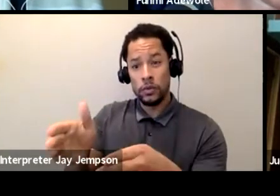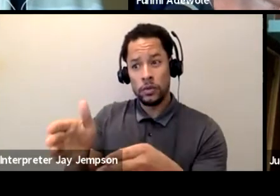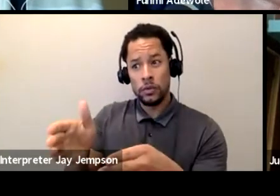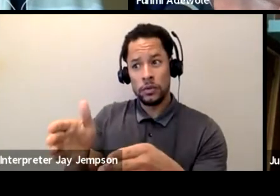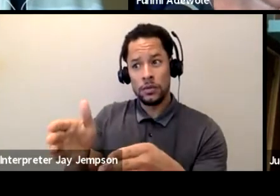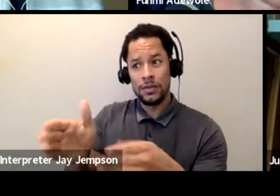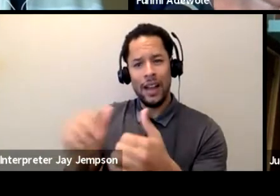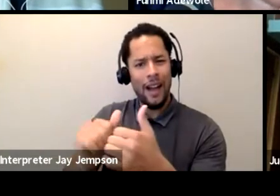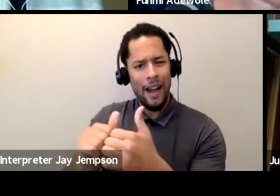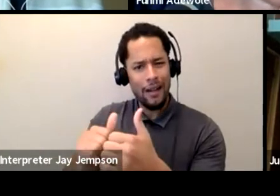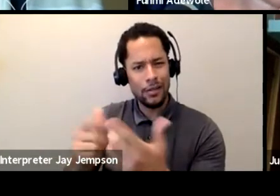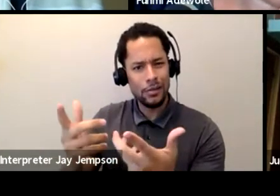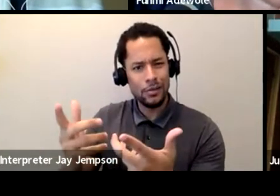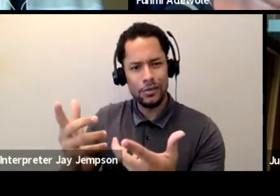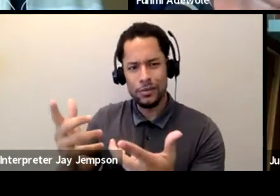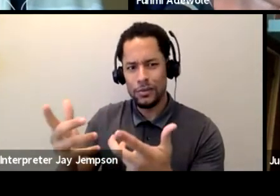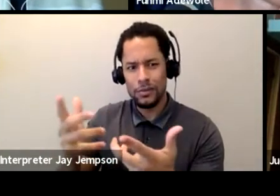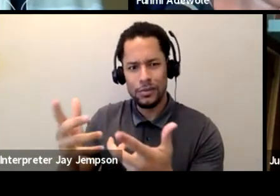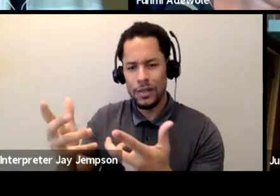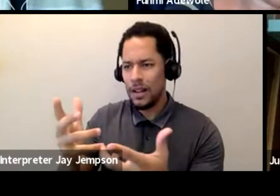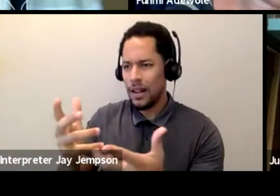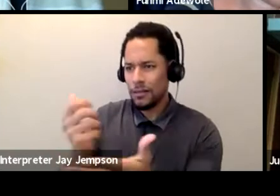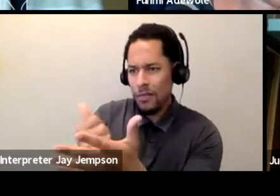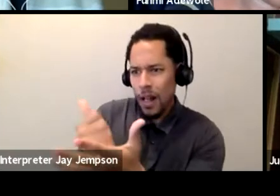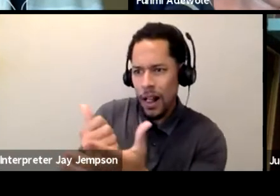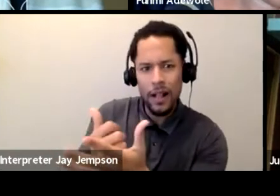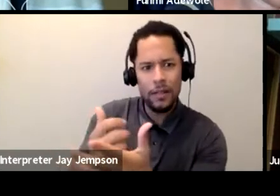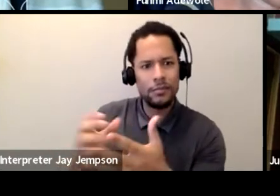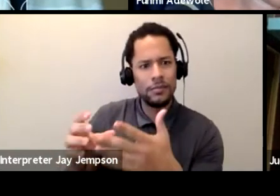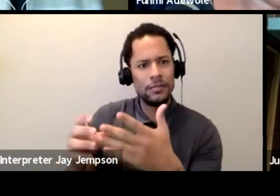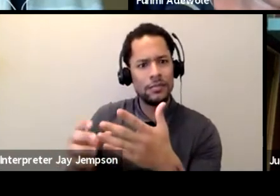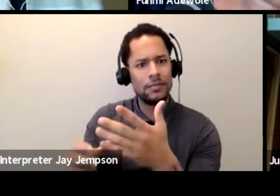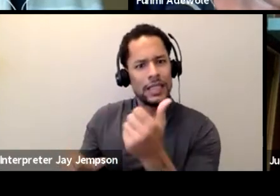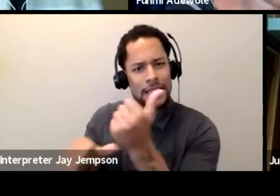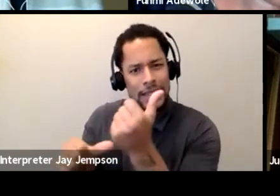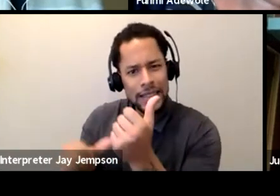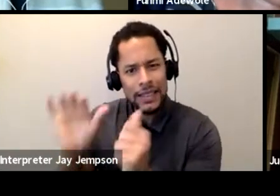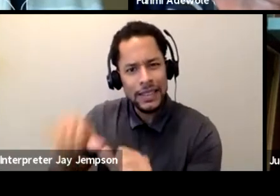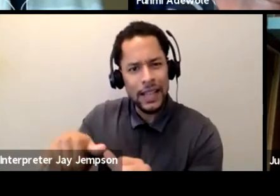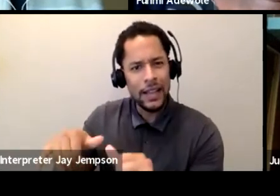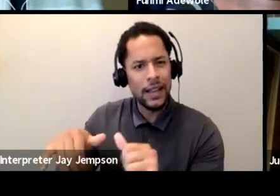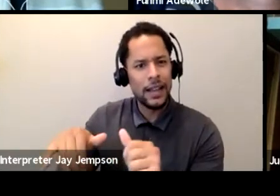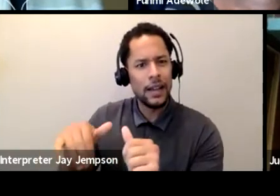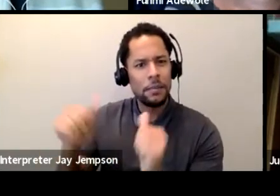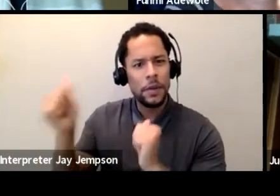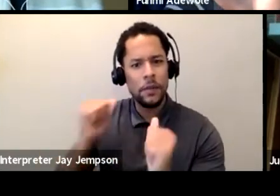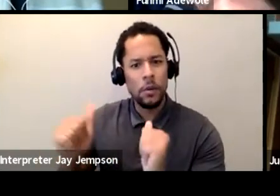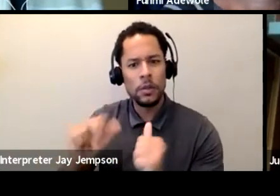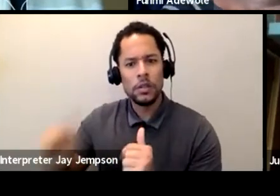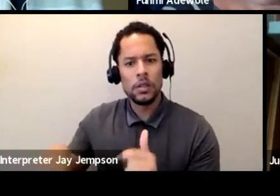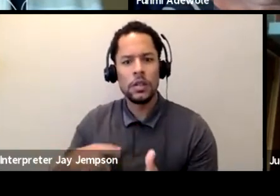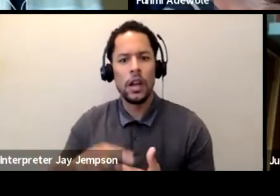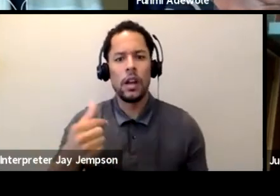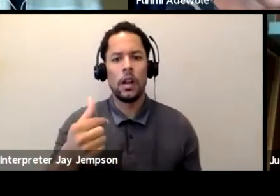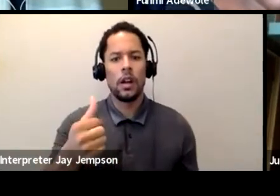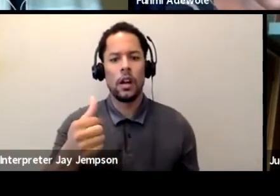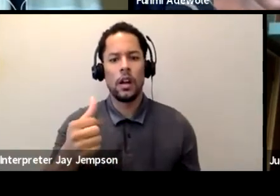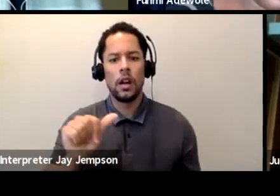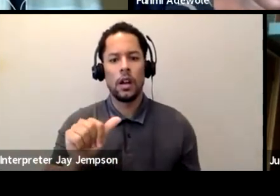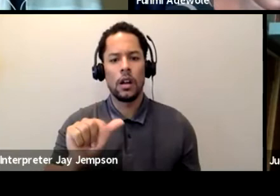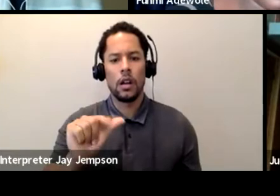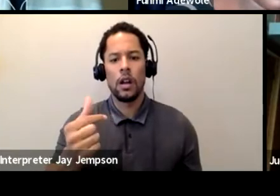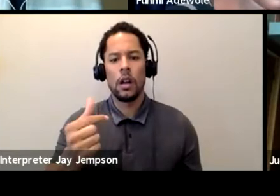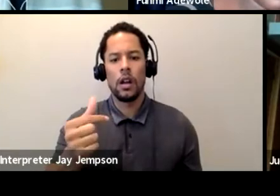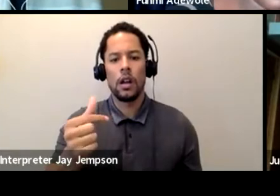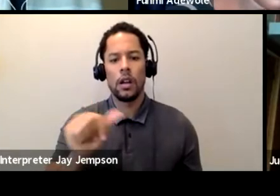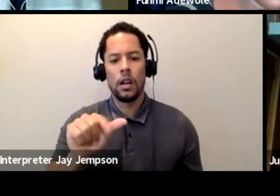come together in the structuration? And then for Aganza, when they're dramatogging you, how do you pick and